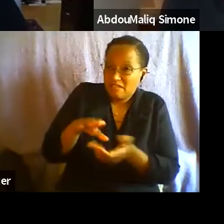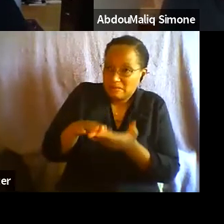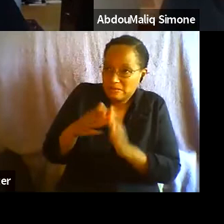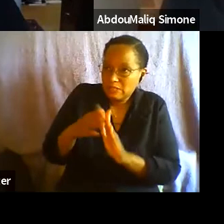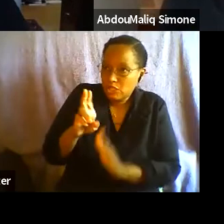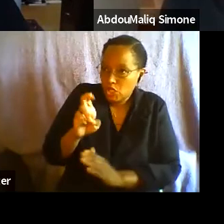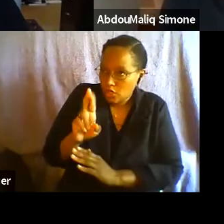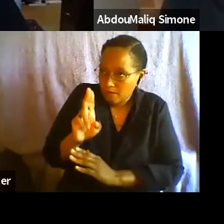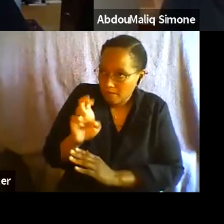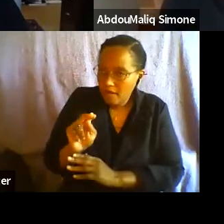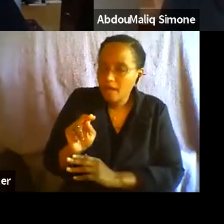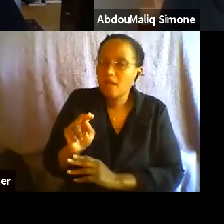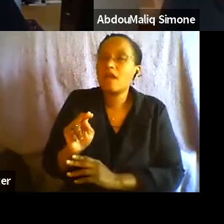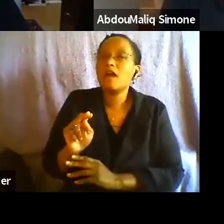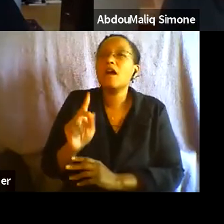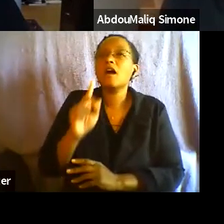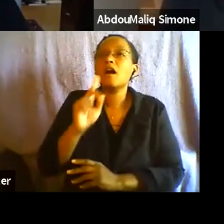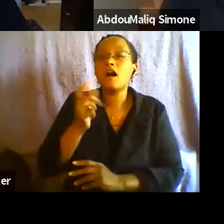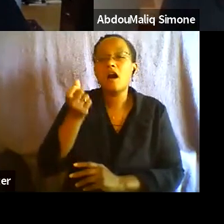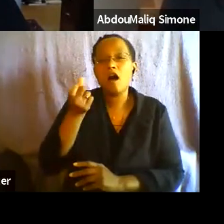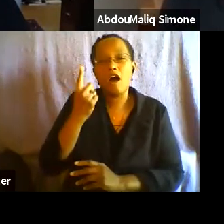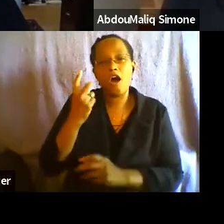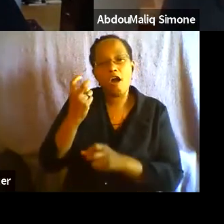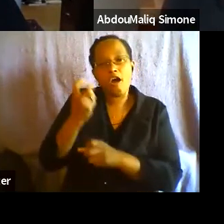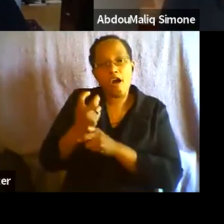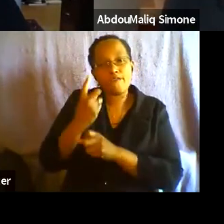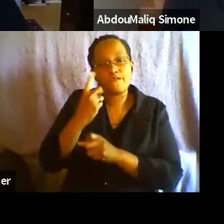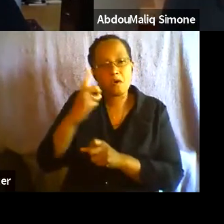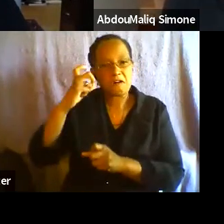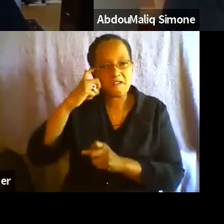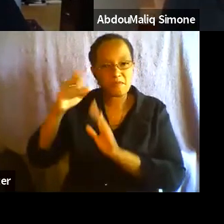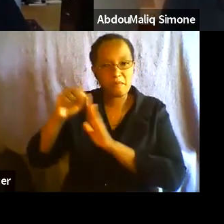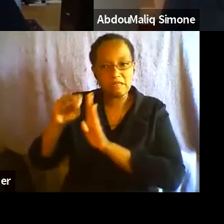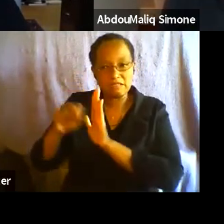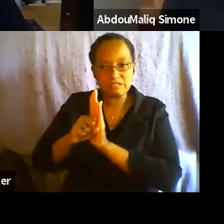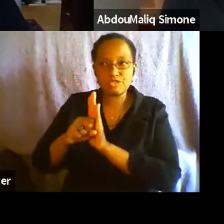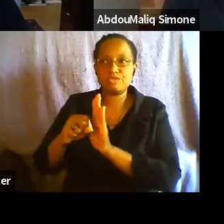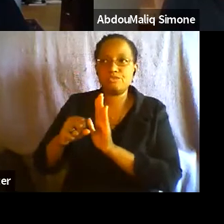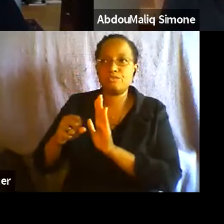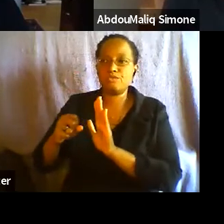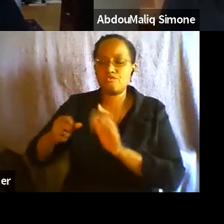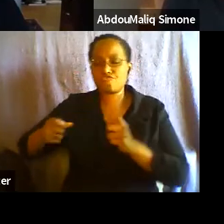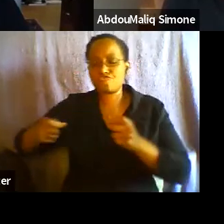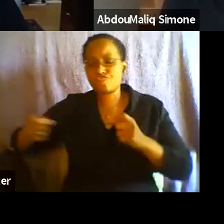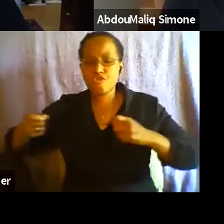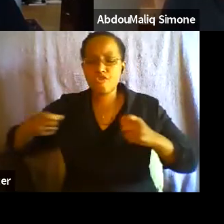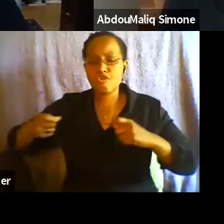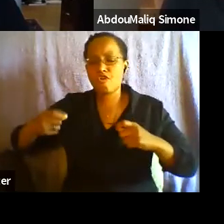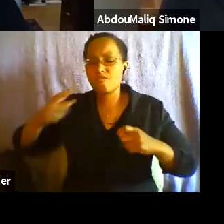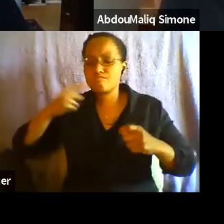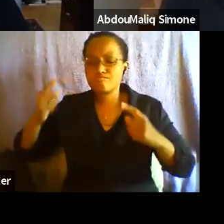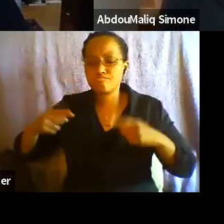for the state to rule and administer, govern over